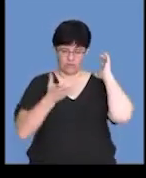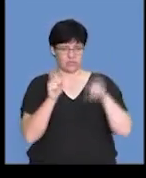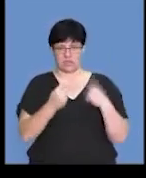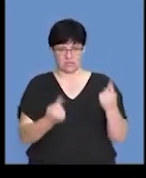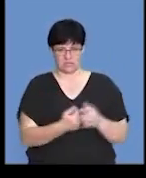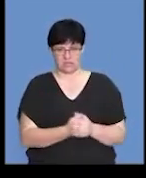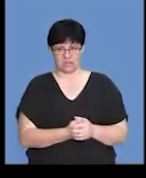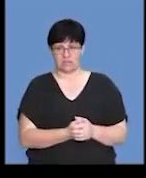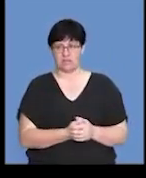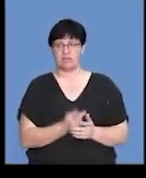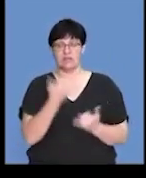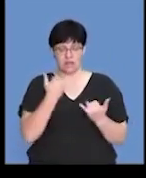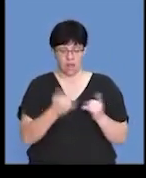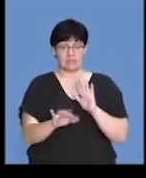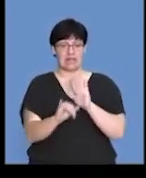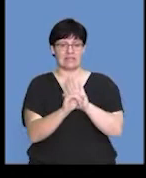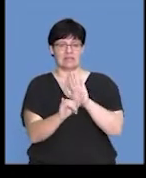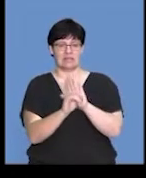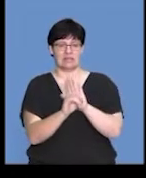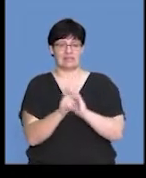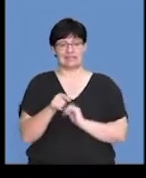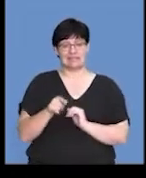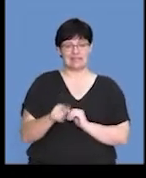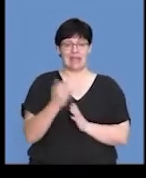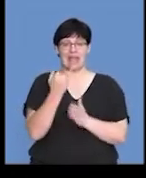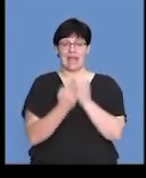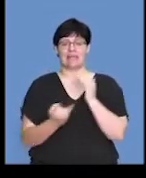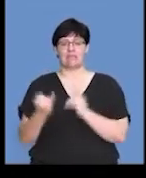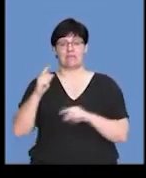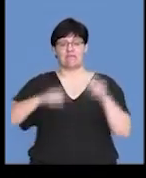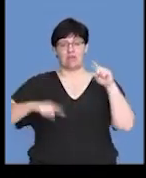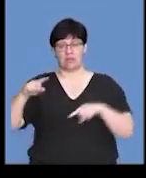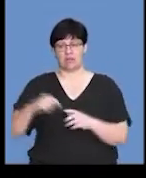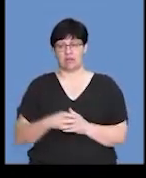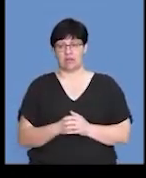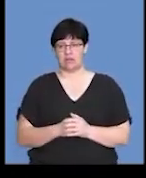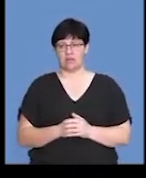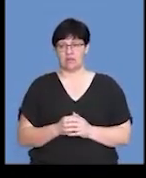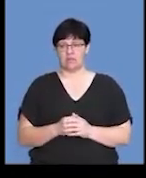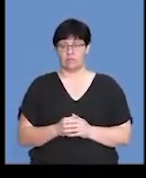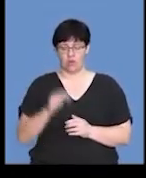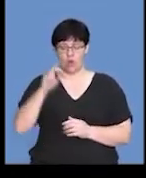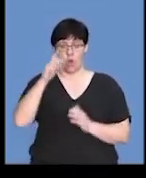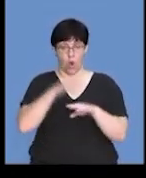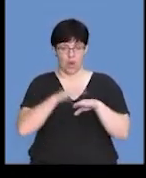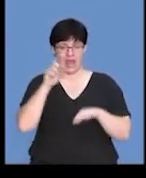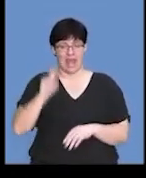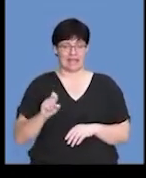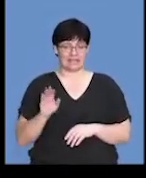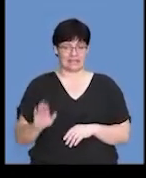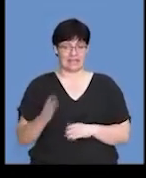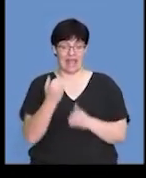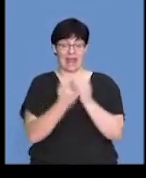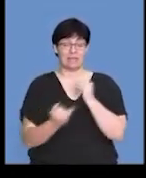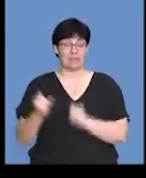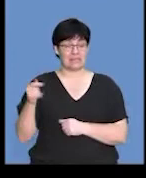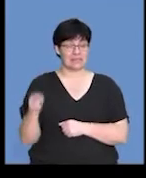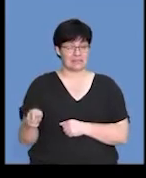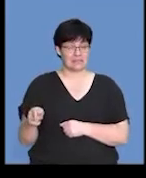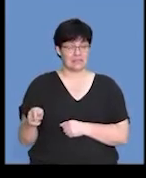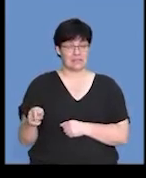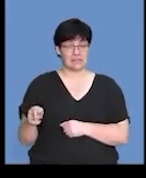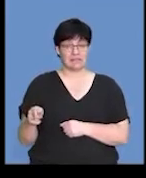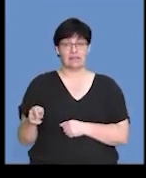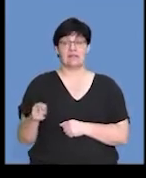The next is for us to identify, in this case, the independent variable, which would be on the x-axis. And the independent variable here